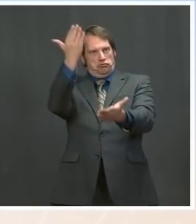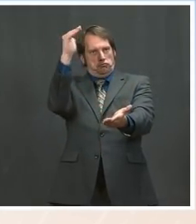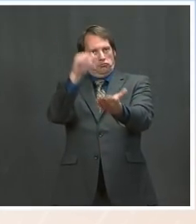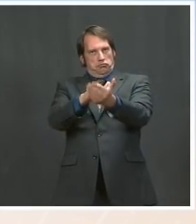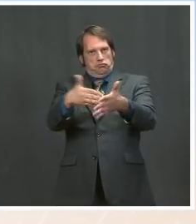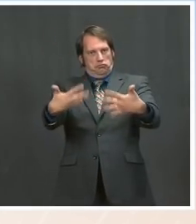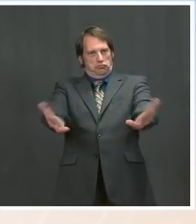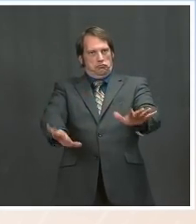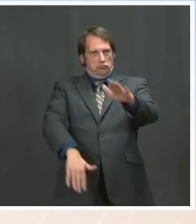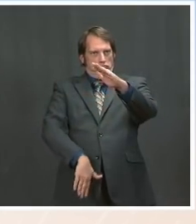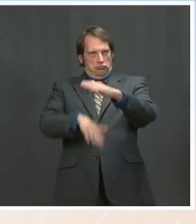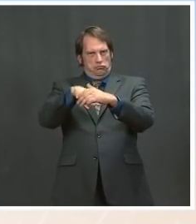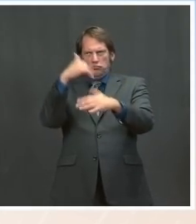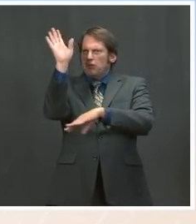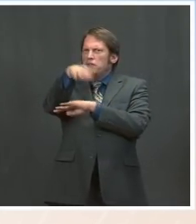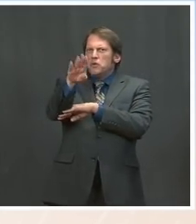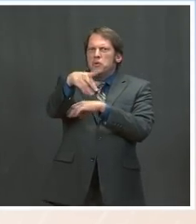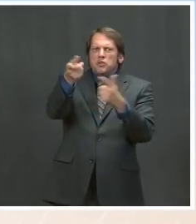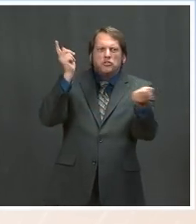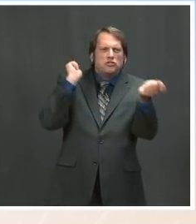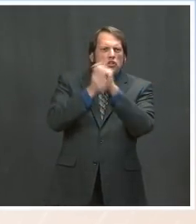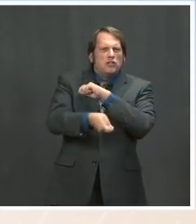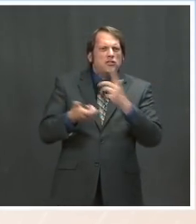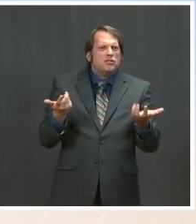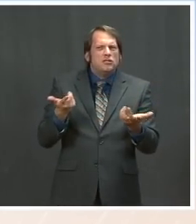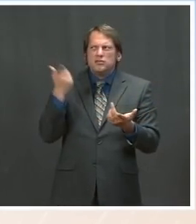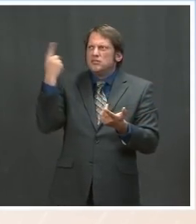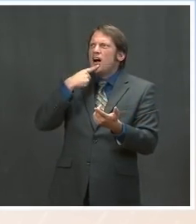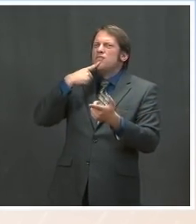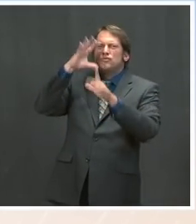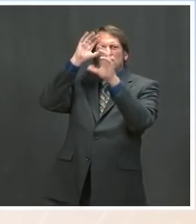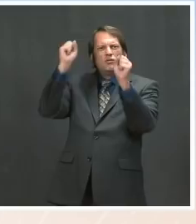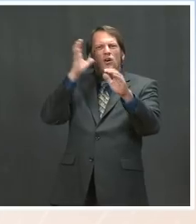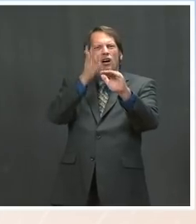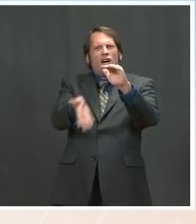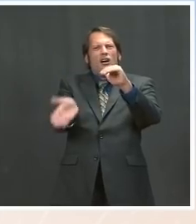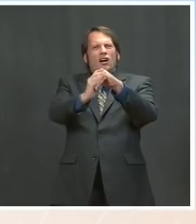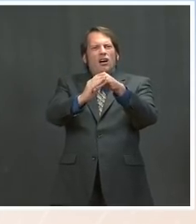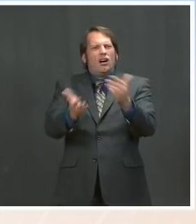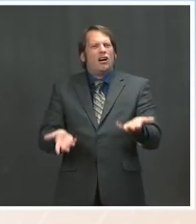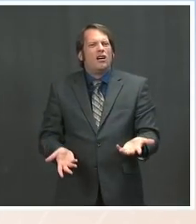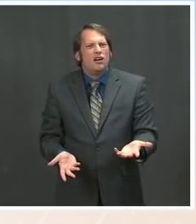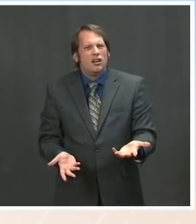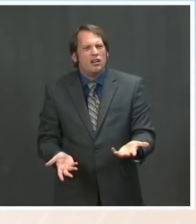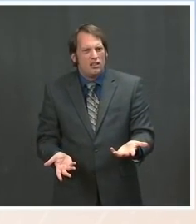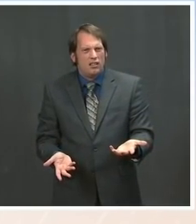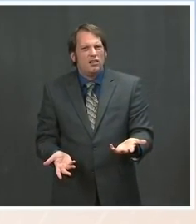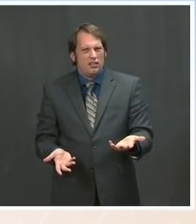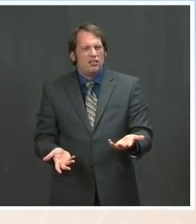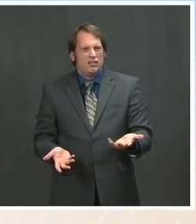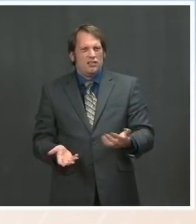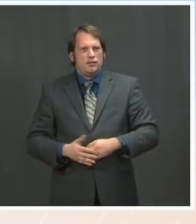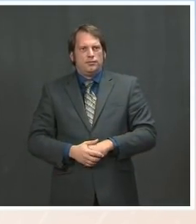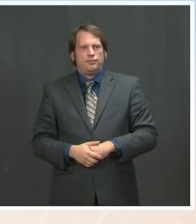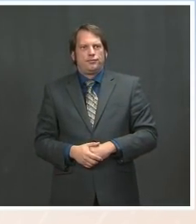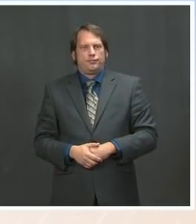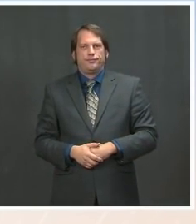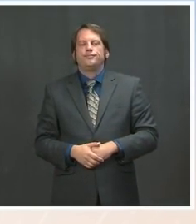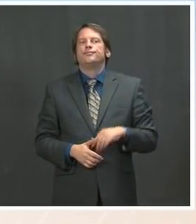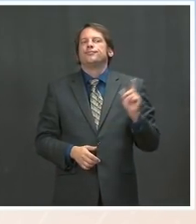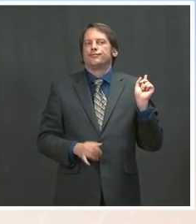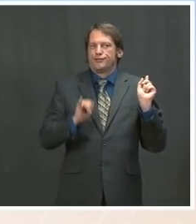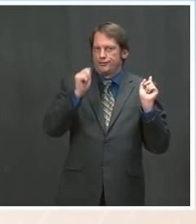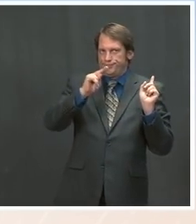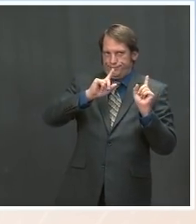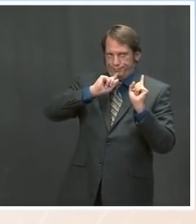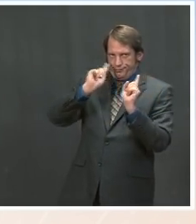the afternoon, you said that the President would be raising the cap on or before May 15th. In the morning, we also said that if 15